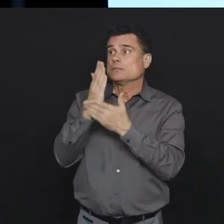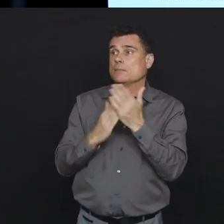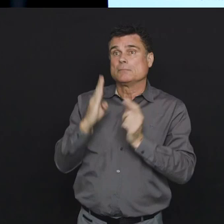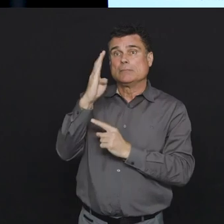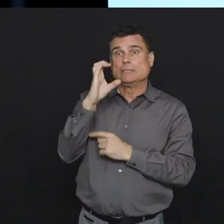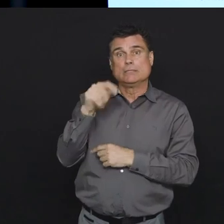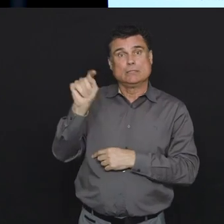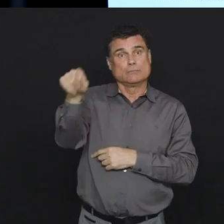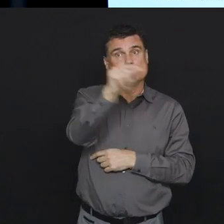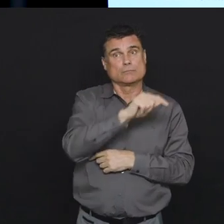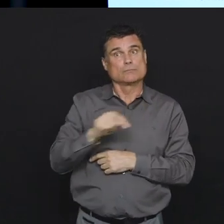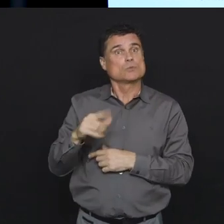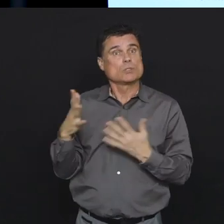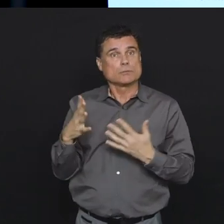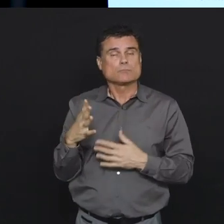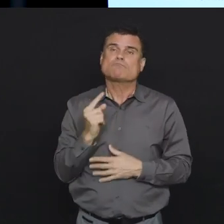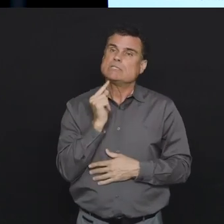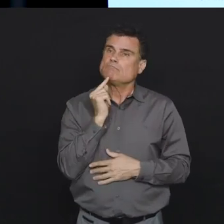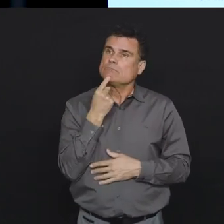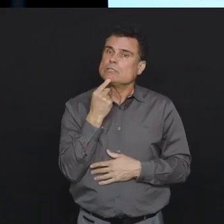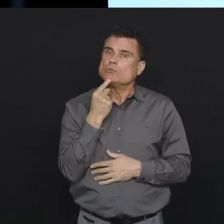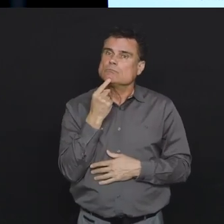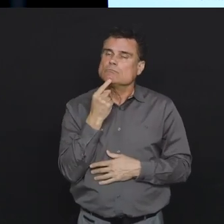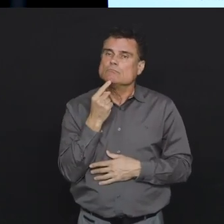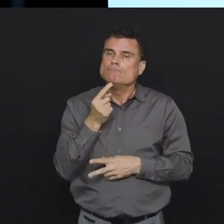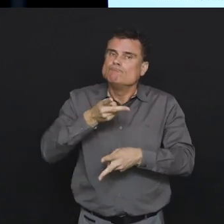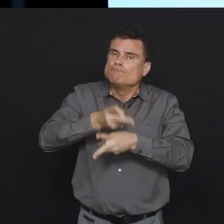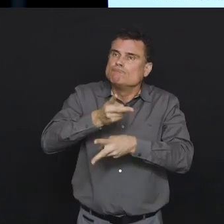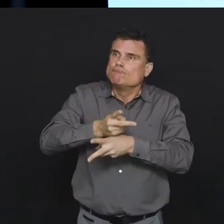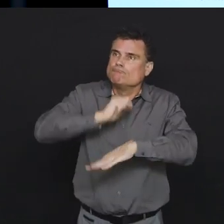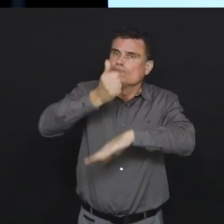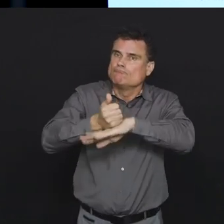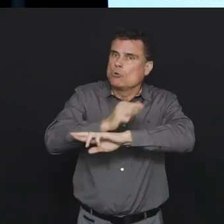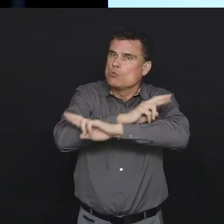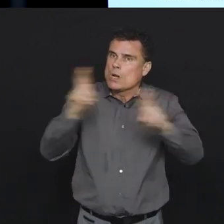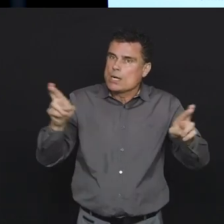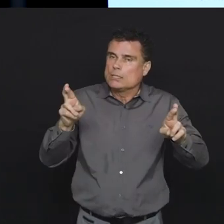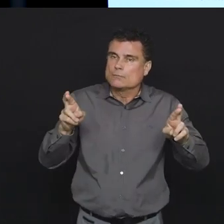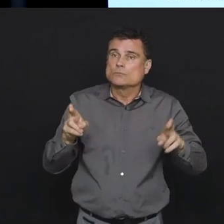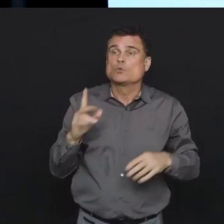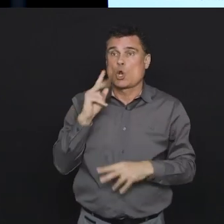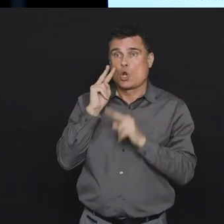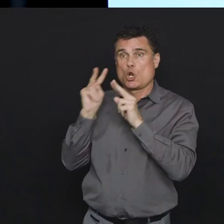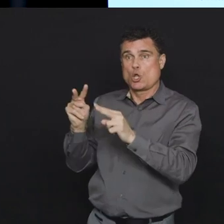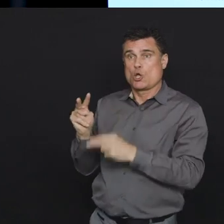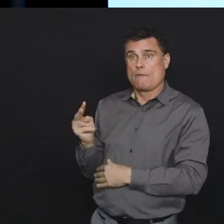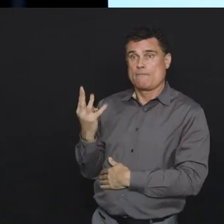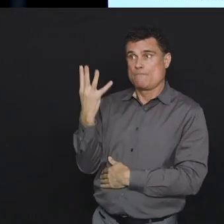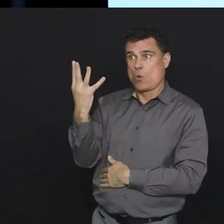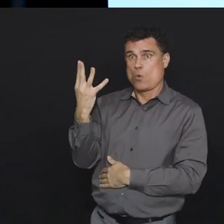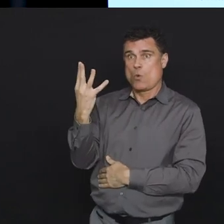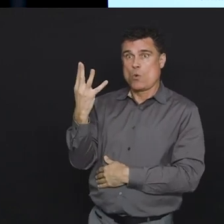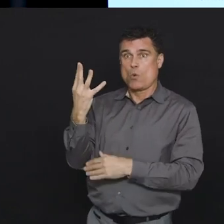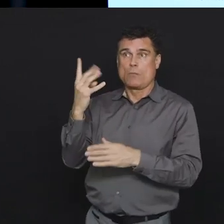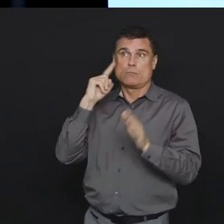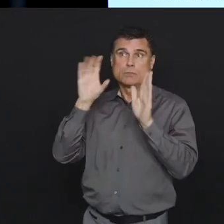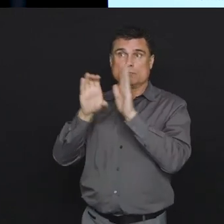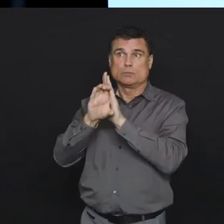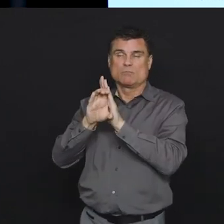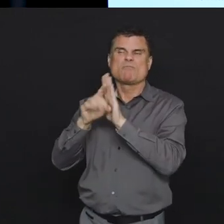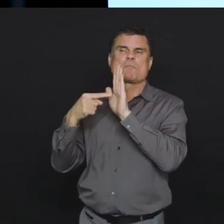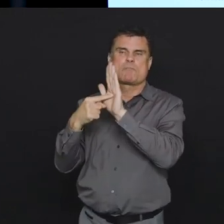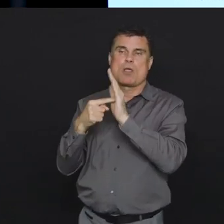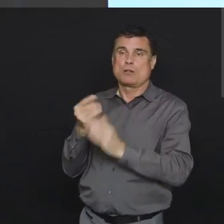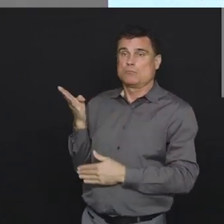who are in acute care, but do not require critical care, that based on models around the four